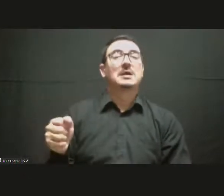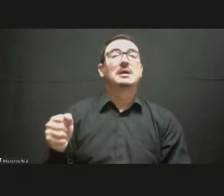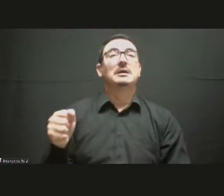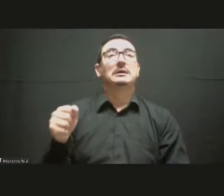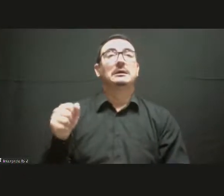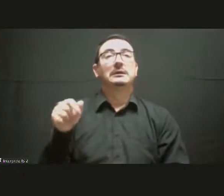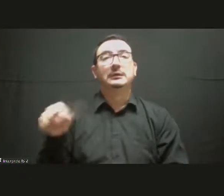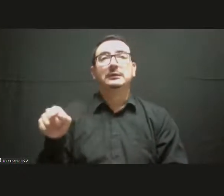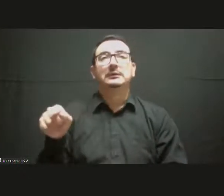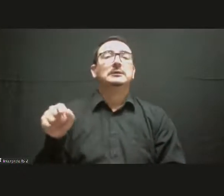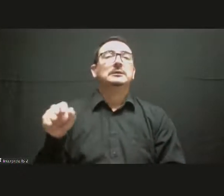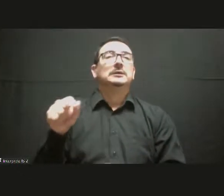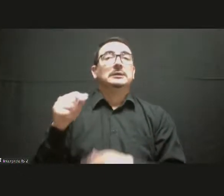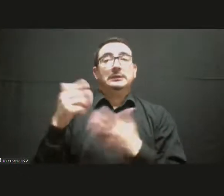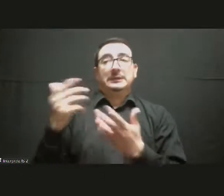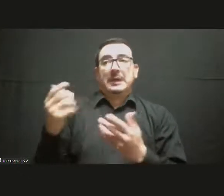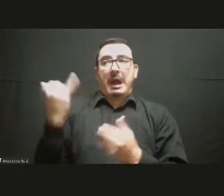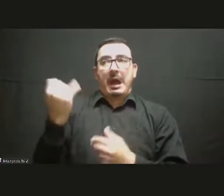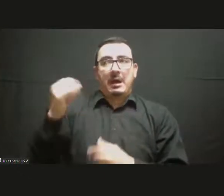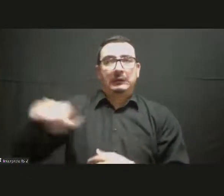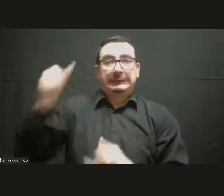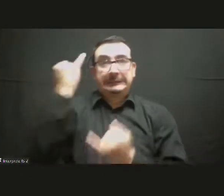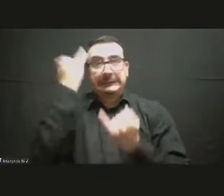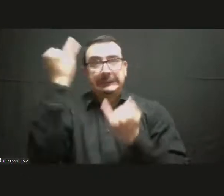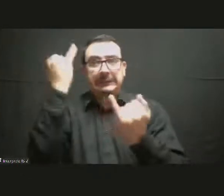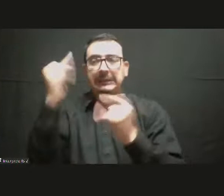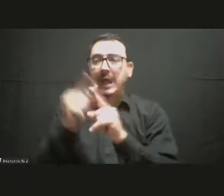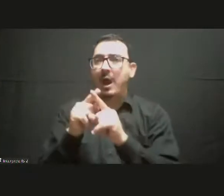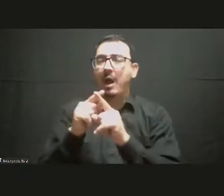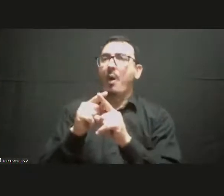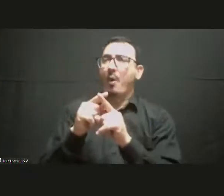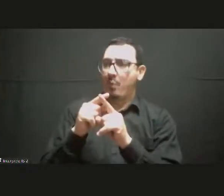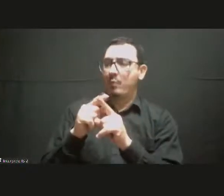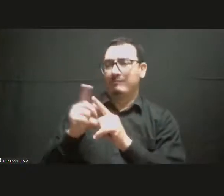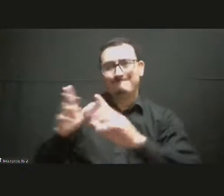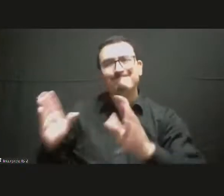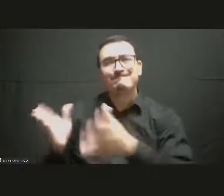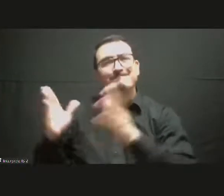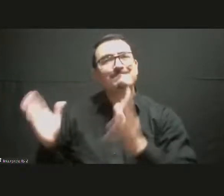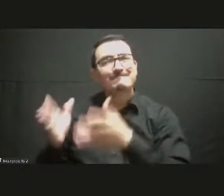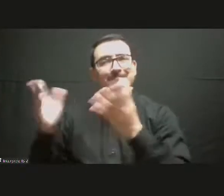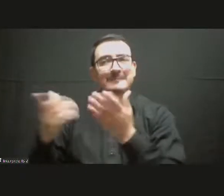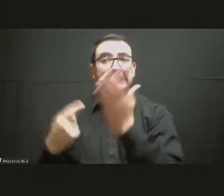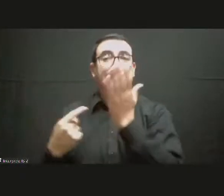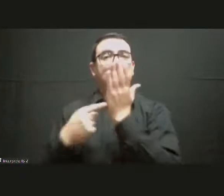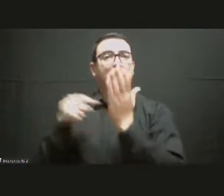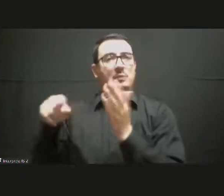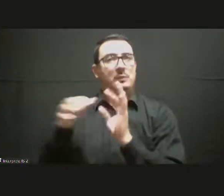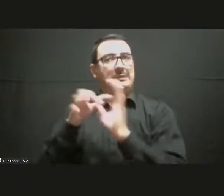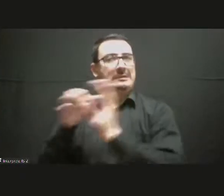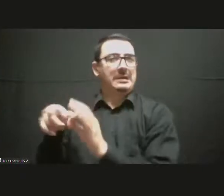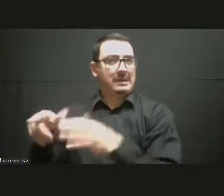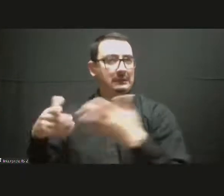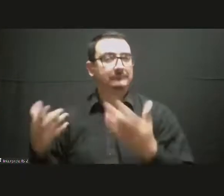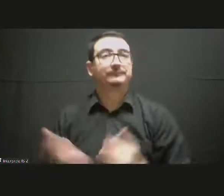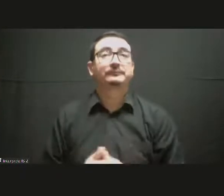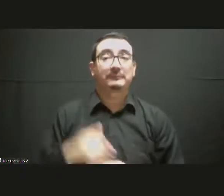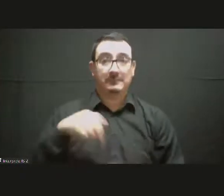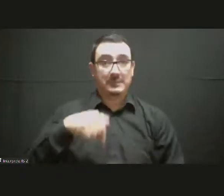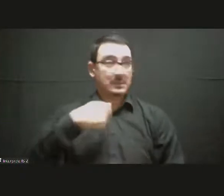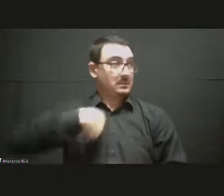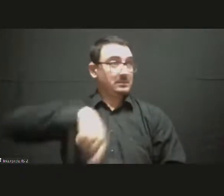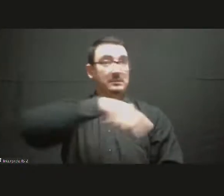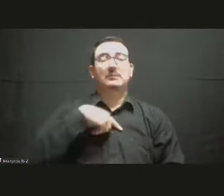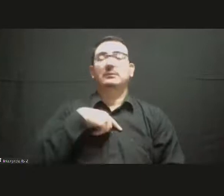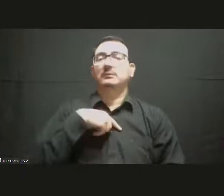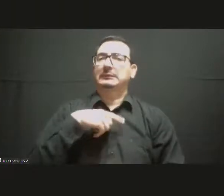Innovation Festival there. So we really try to bring these two aspects together. I don't want to go on too long, so I will come to